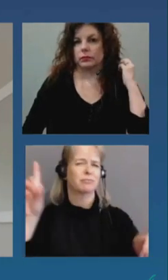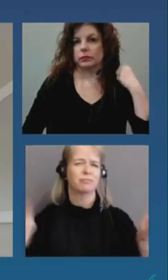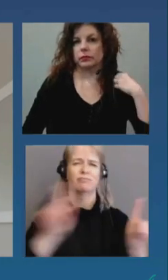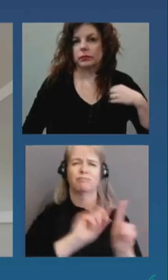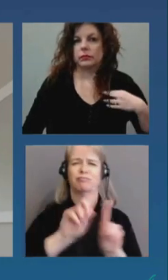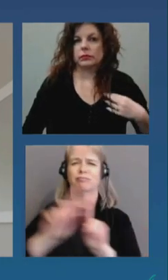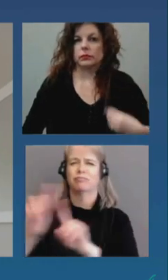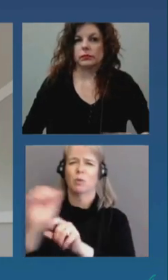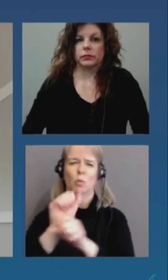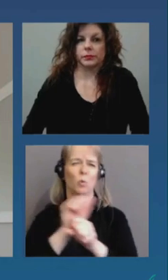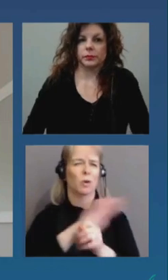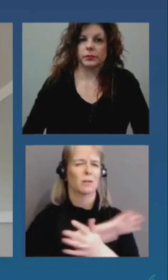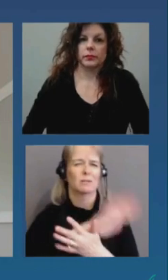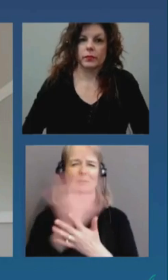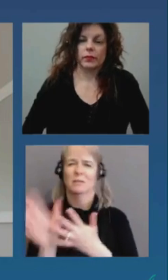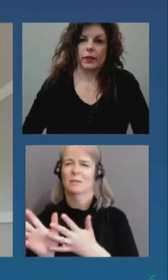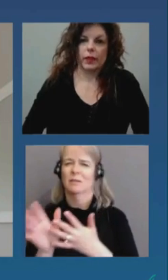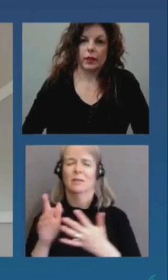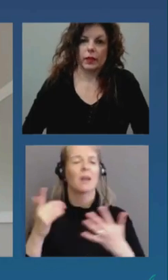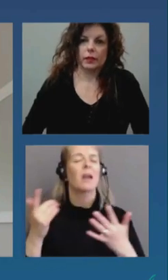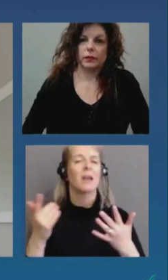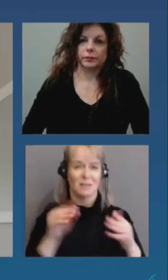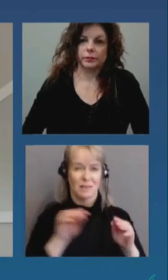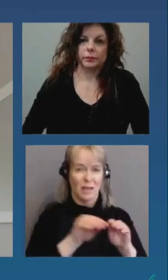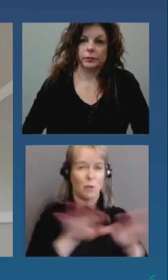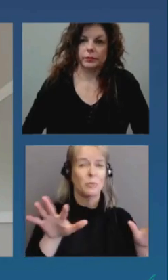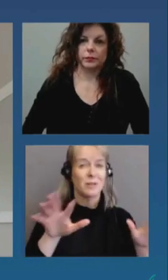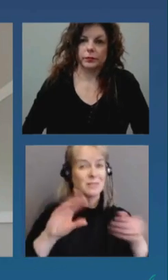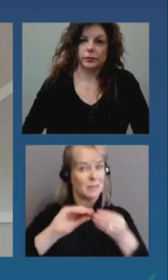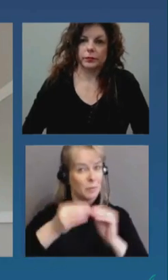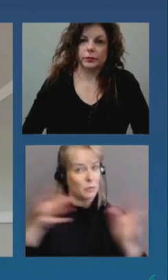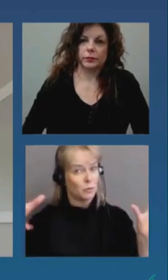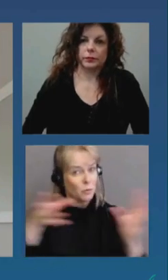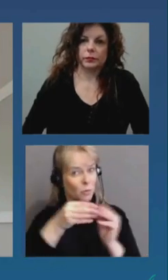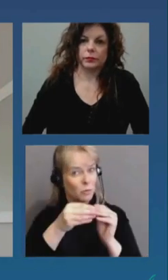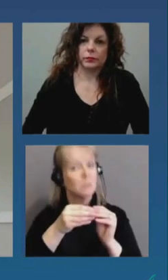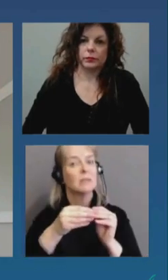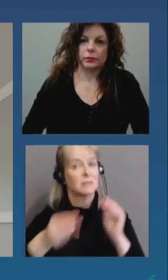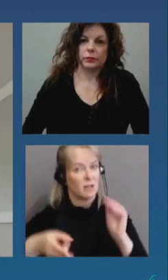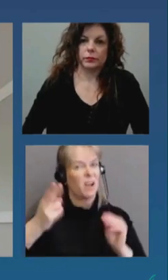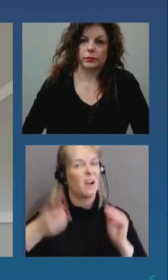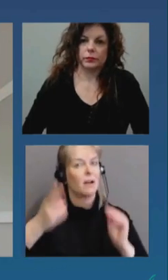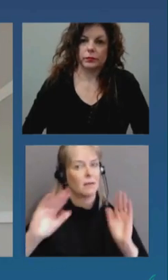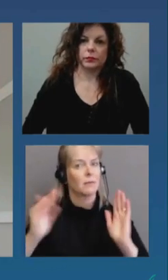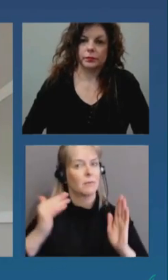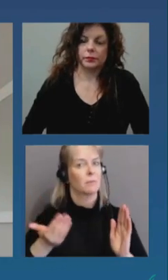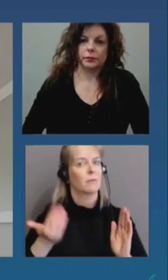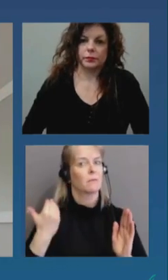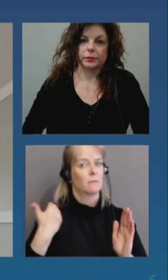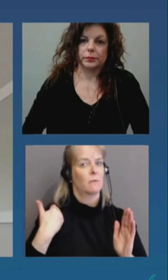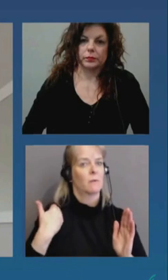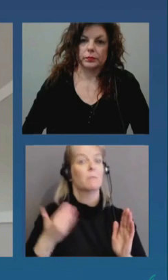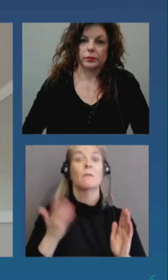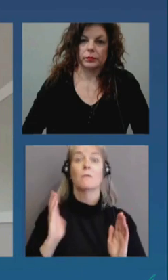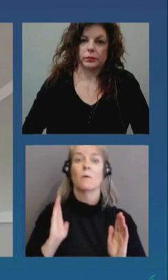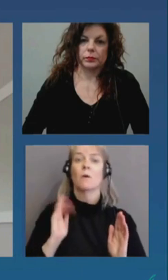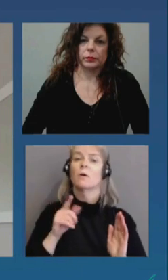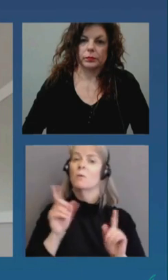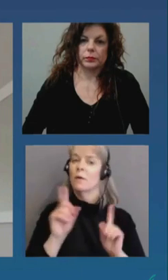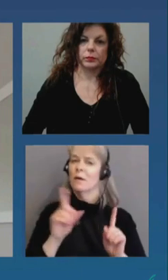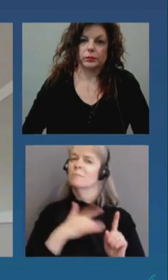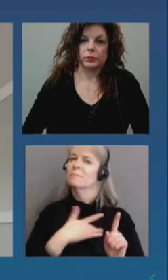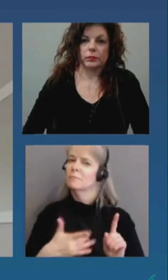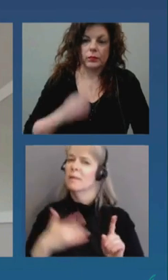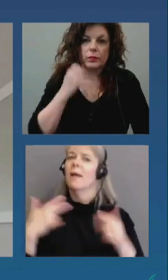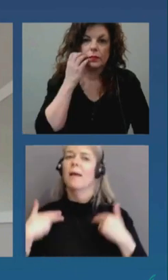number of workplace outbreaks is higher um than than previously when we saw more outbreaks in healthcare settings